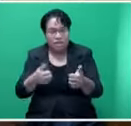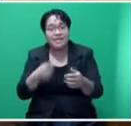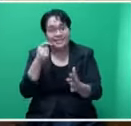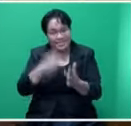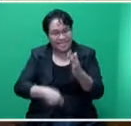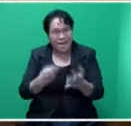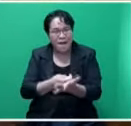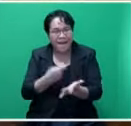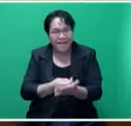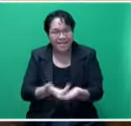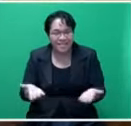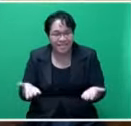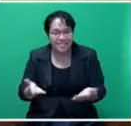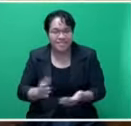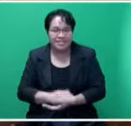money.